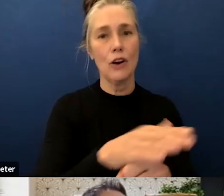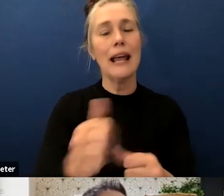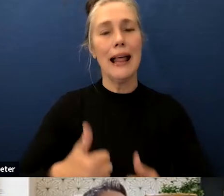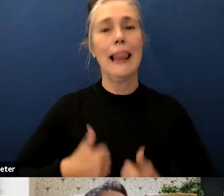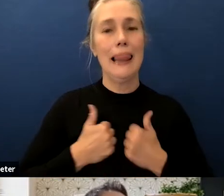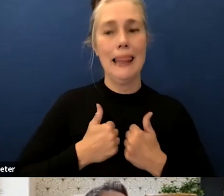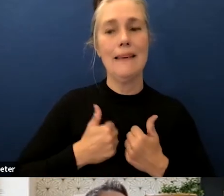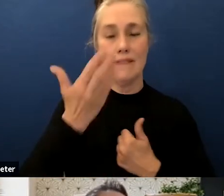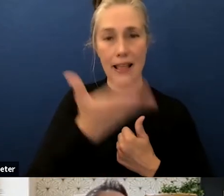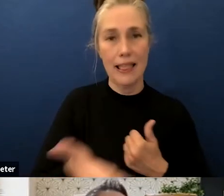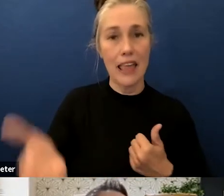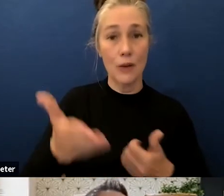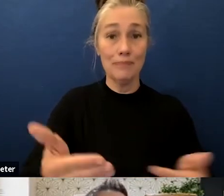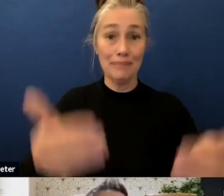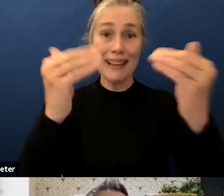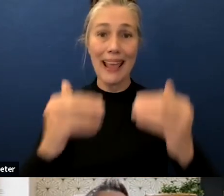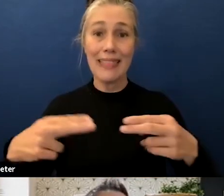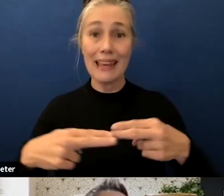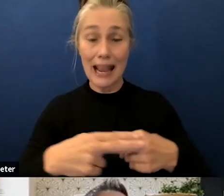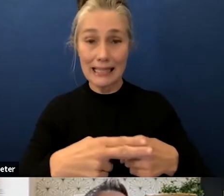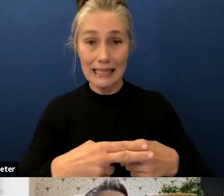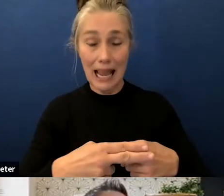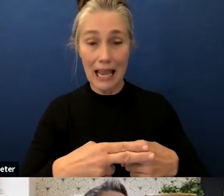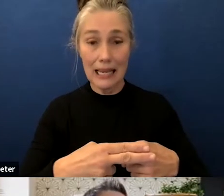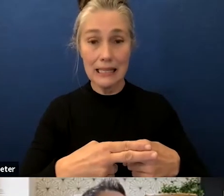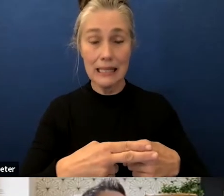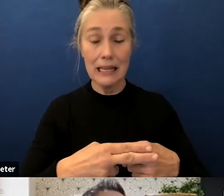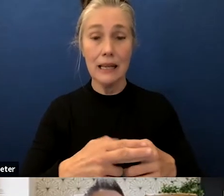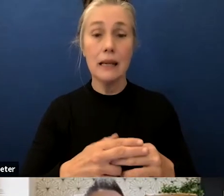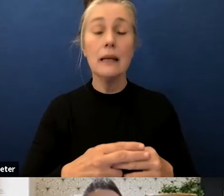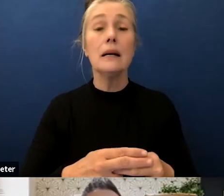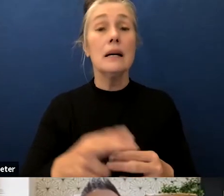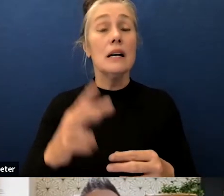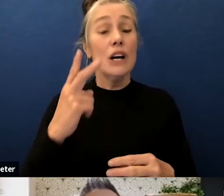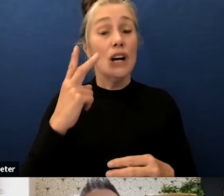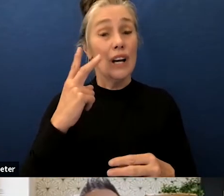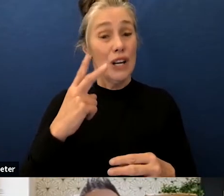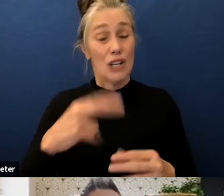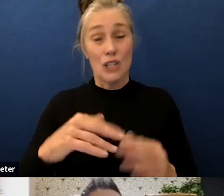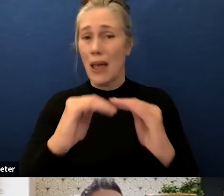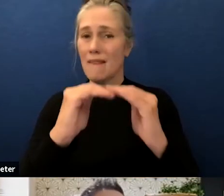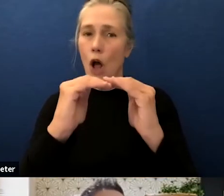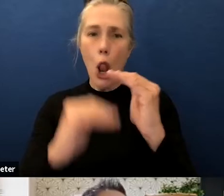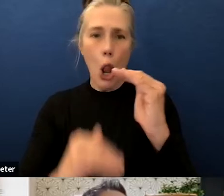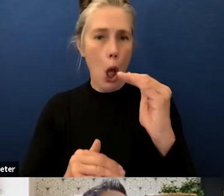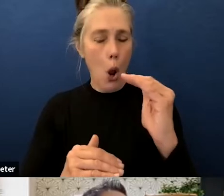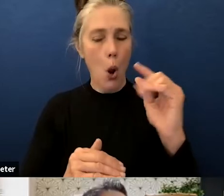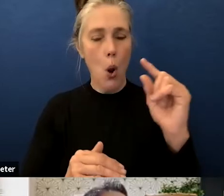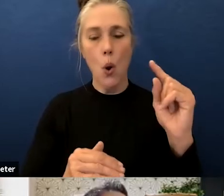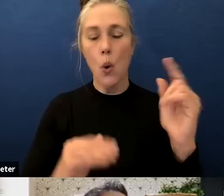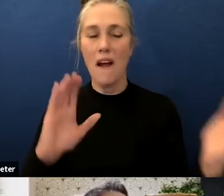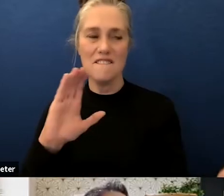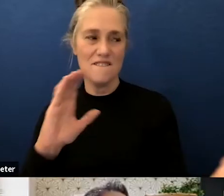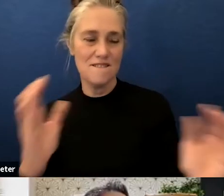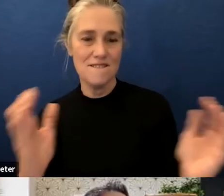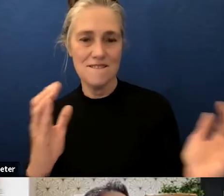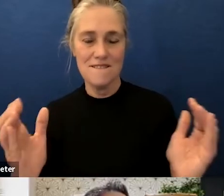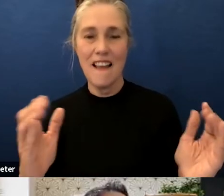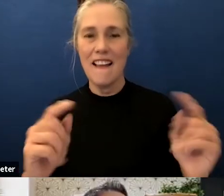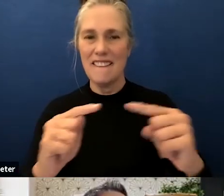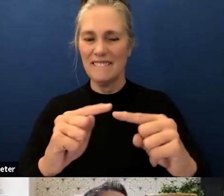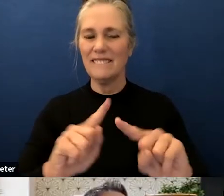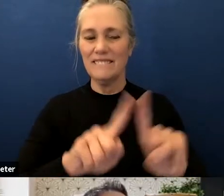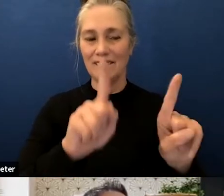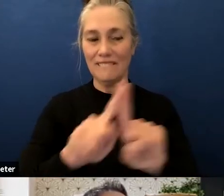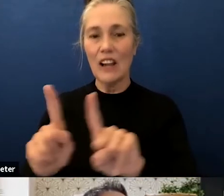um just from a top requirement standpoint we have a very low variance here and if you look at the hispanic and